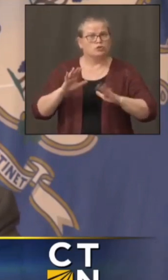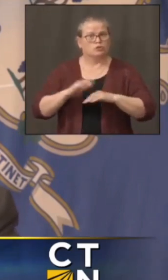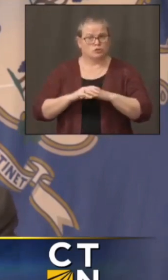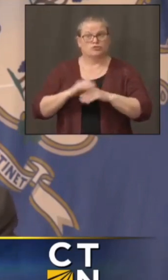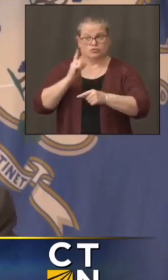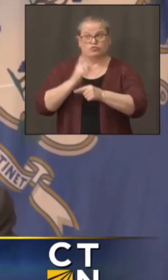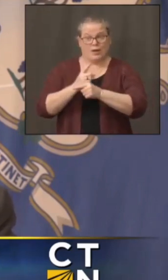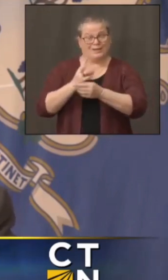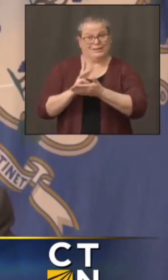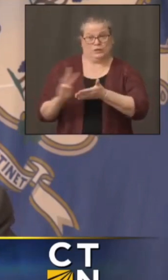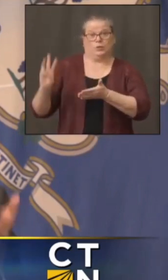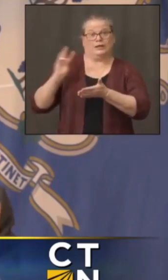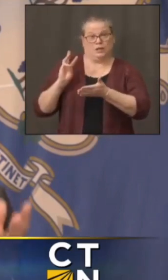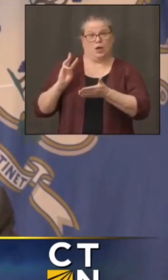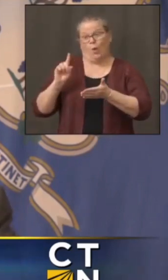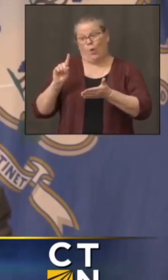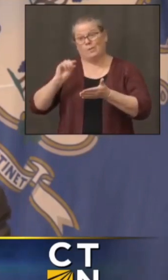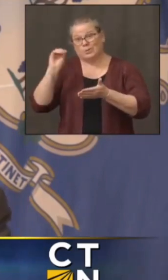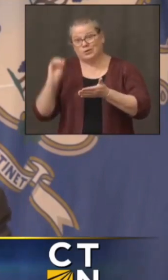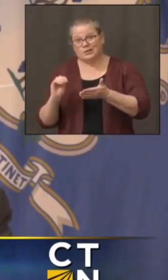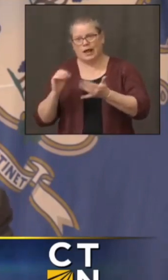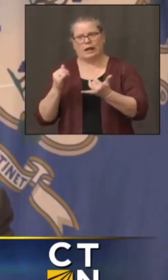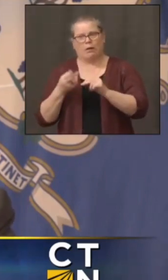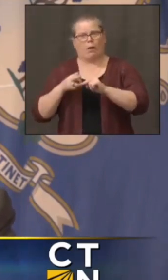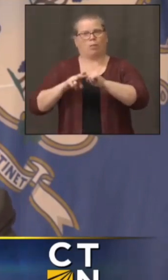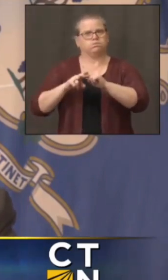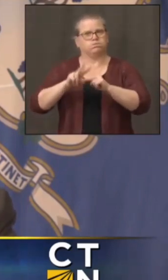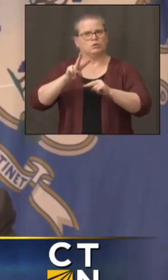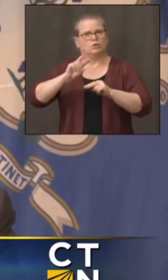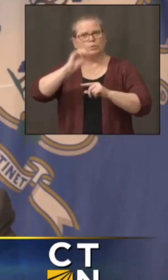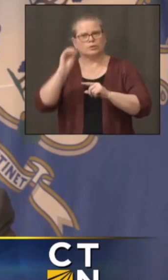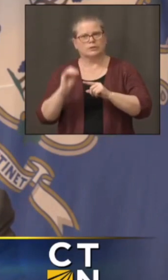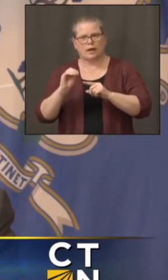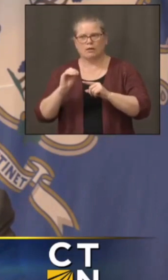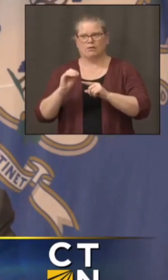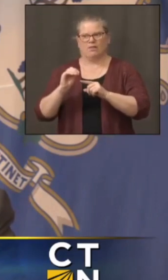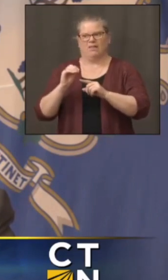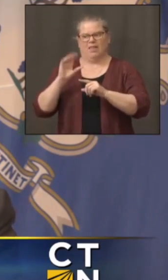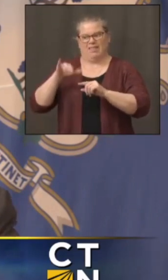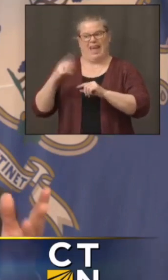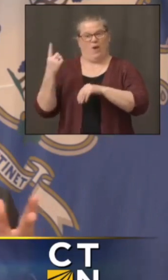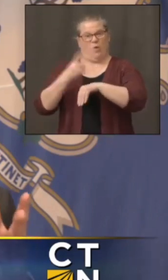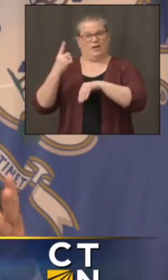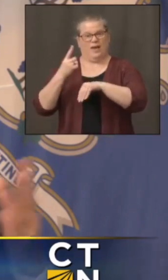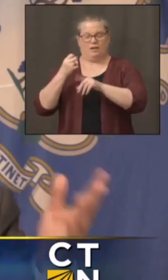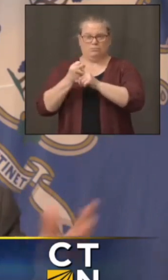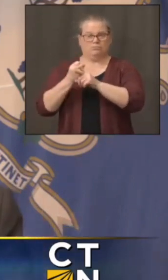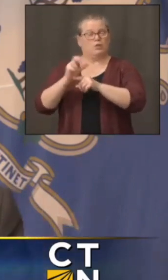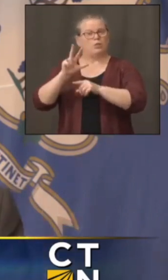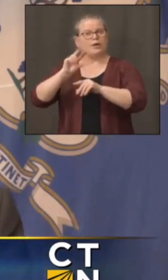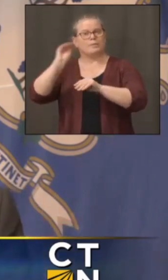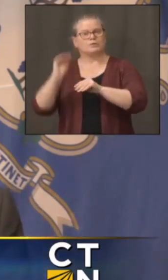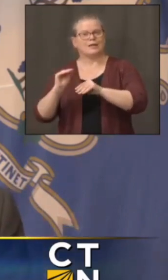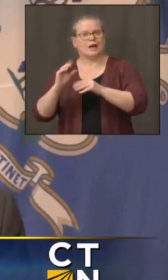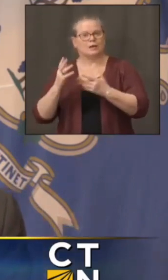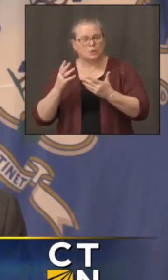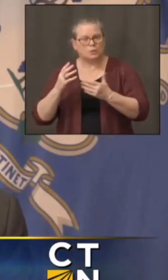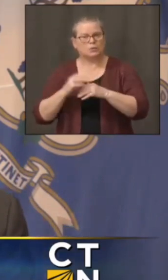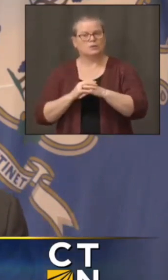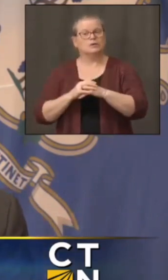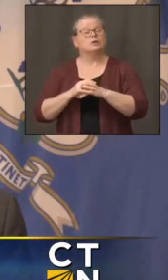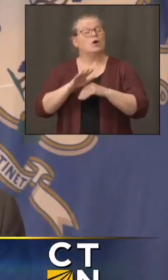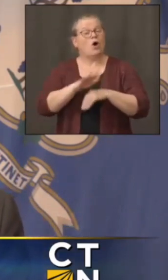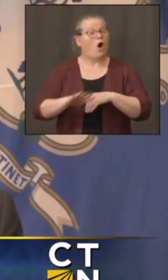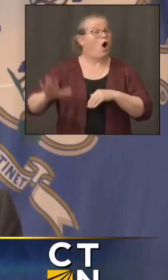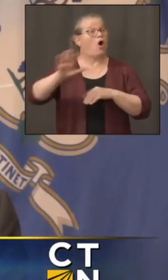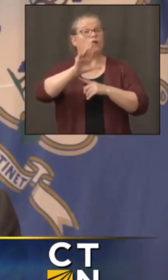seven-day average is over 2%. We've had a day at 3%. And I look what's going on around the country. I see states that have